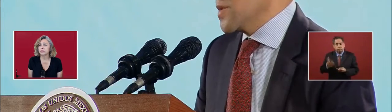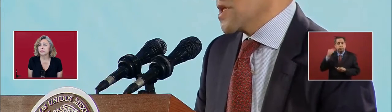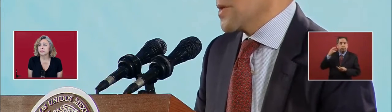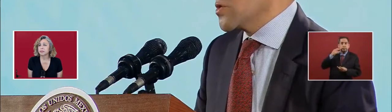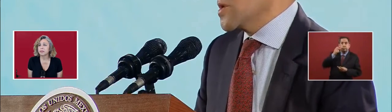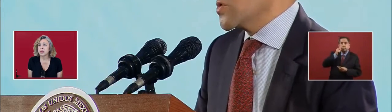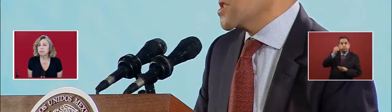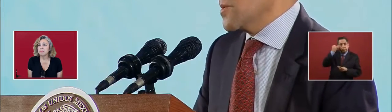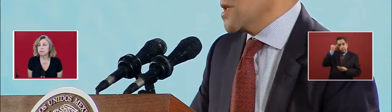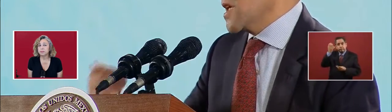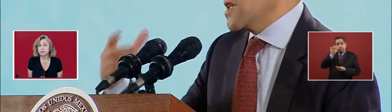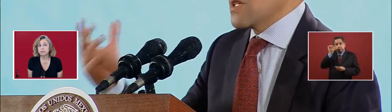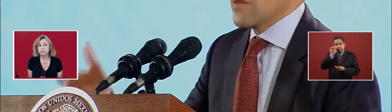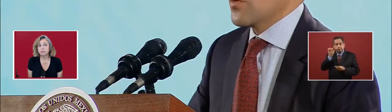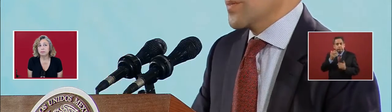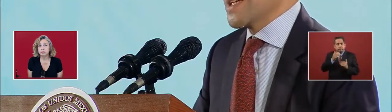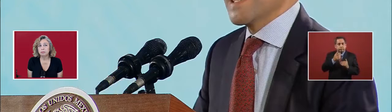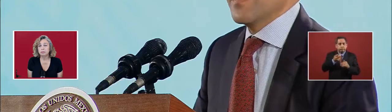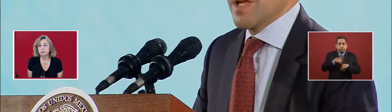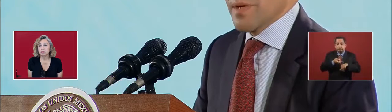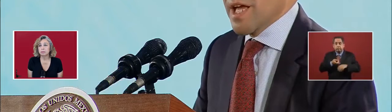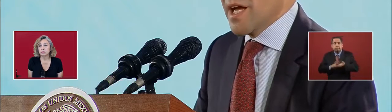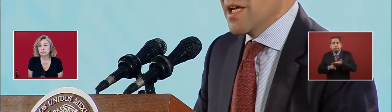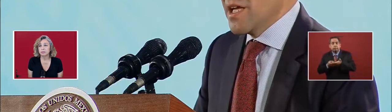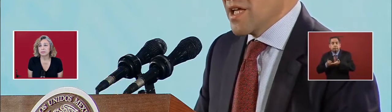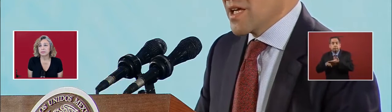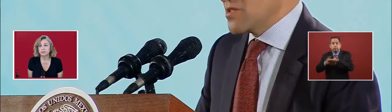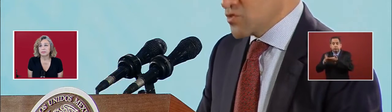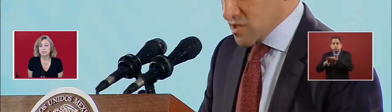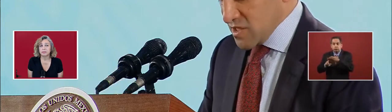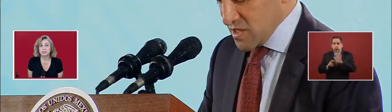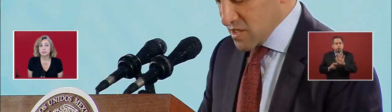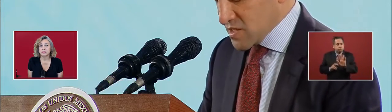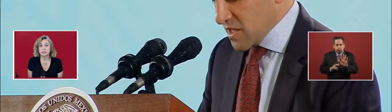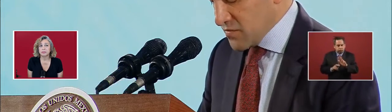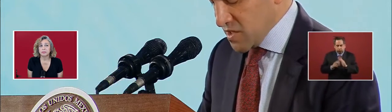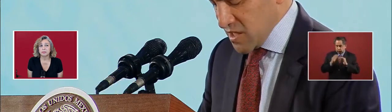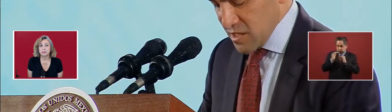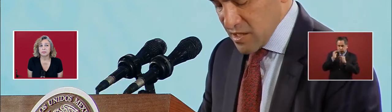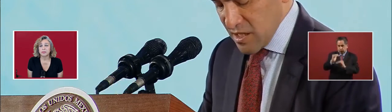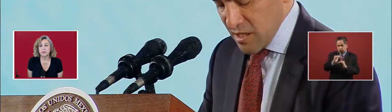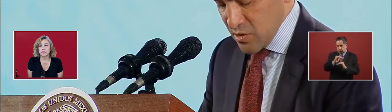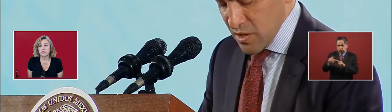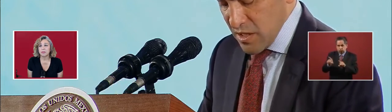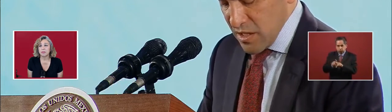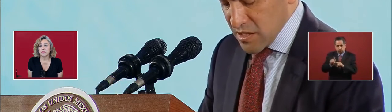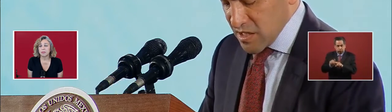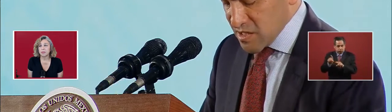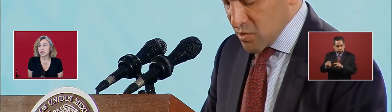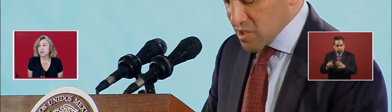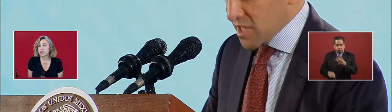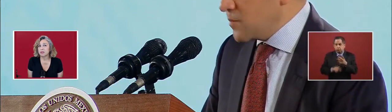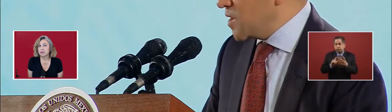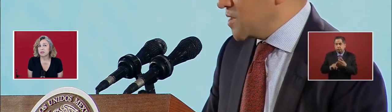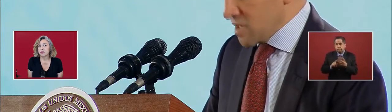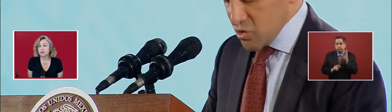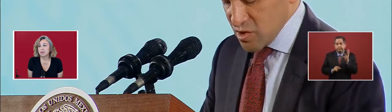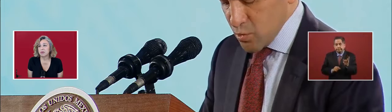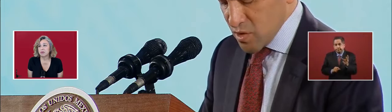third